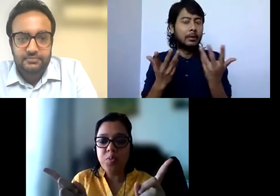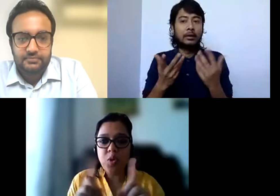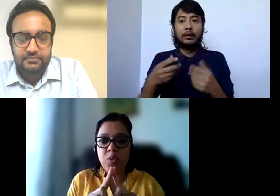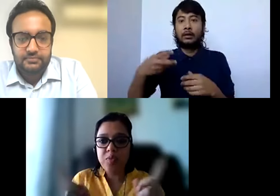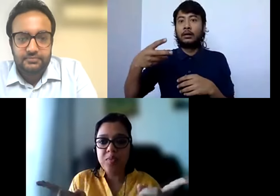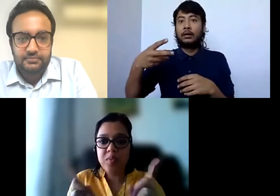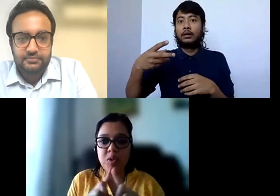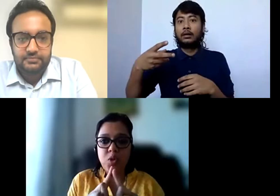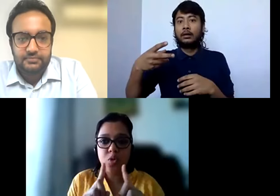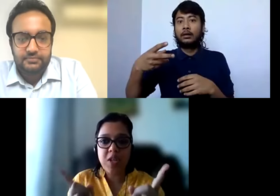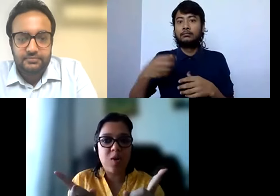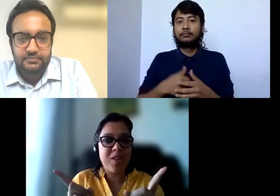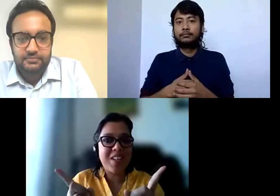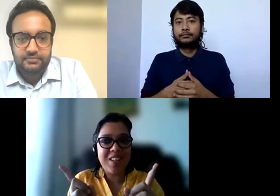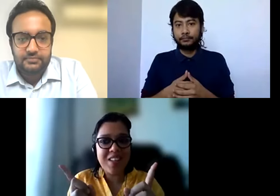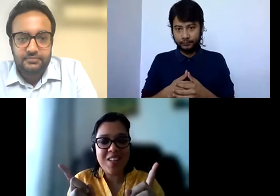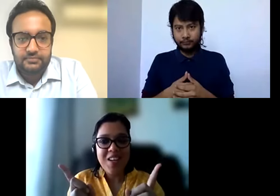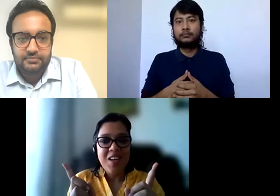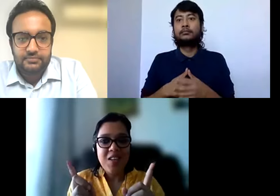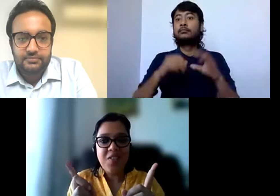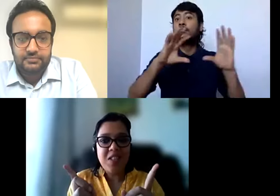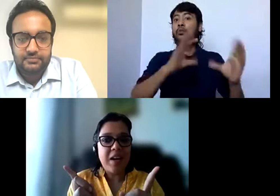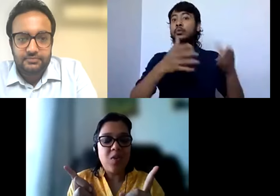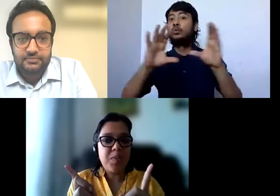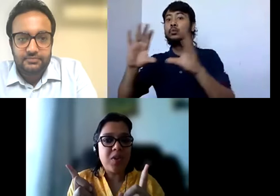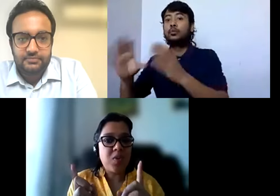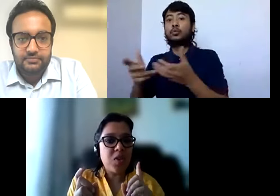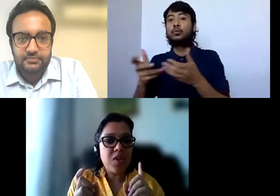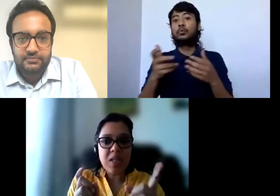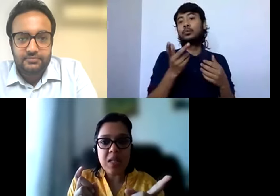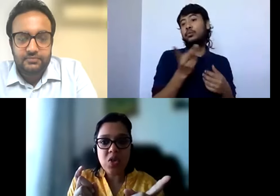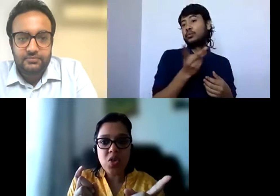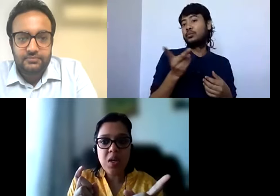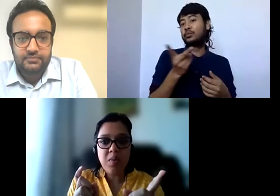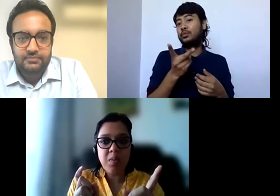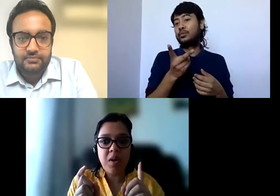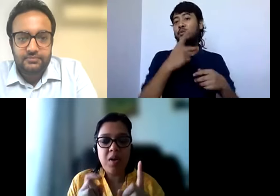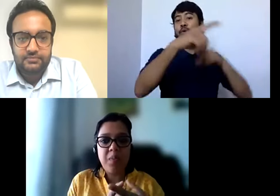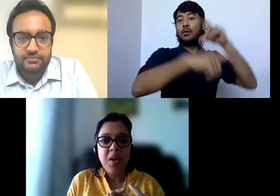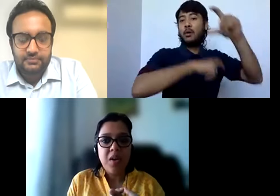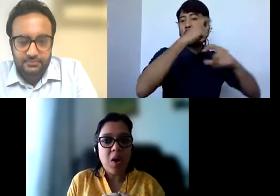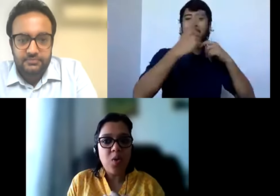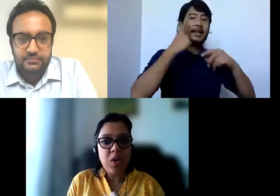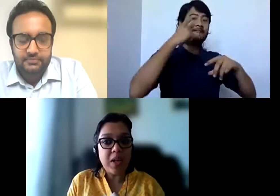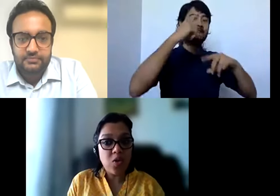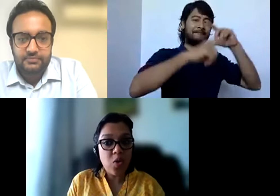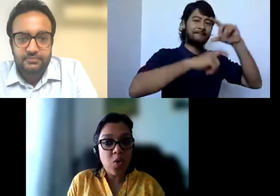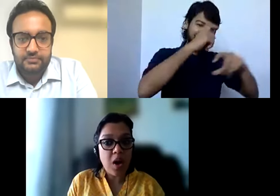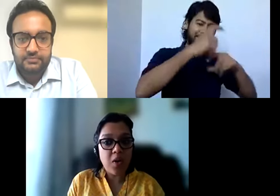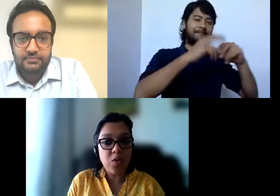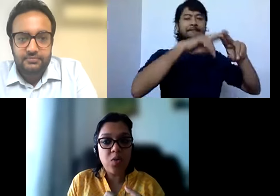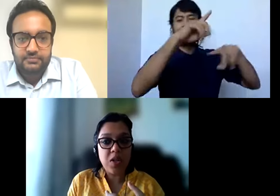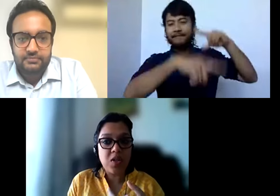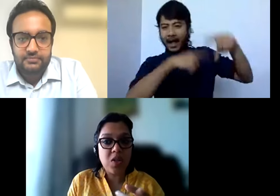you know, two stakeholders at the different side of spectrum. there is industry. Rahul would like to